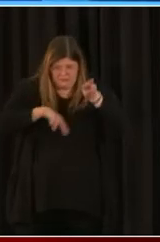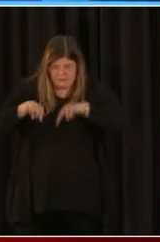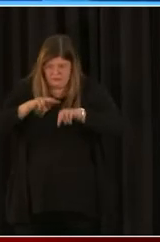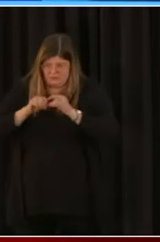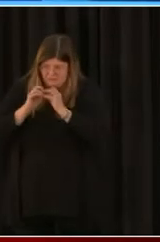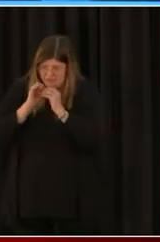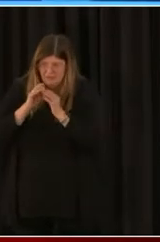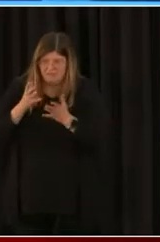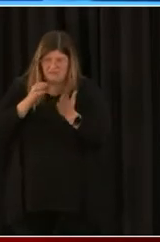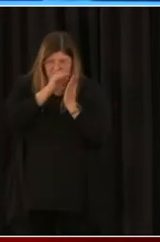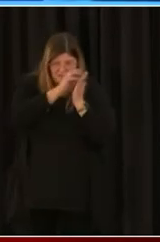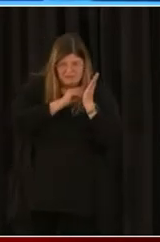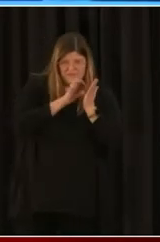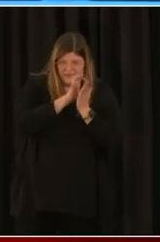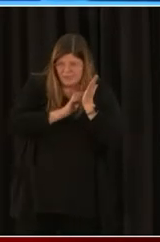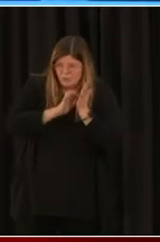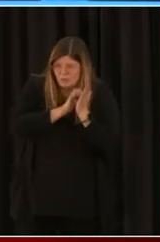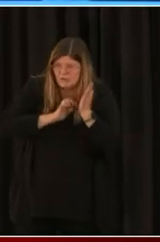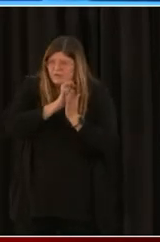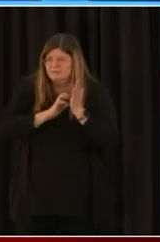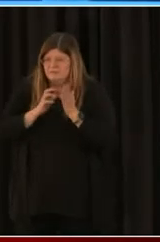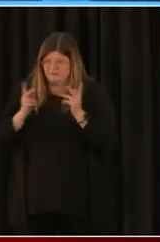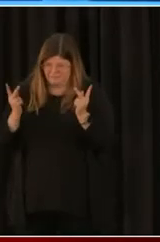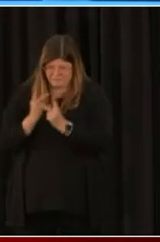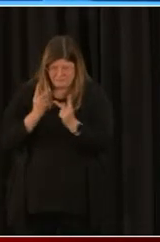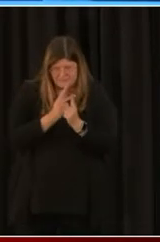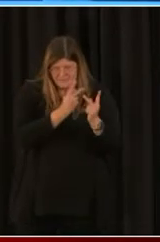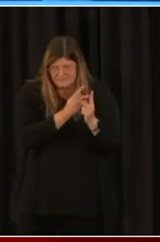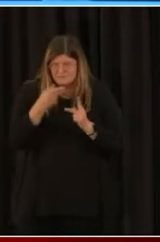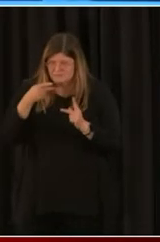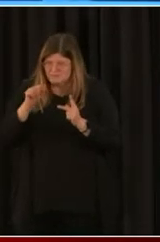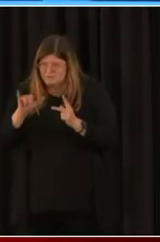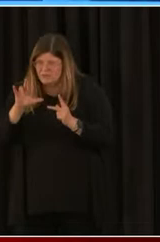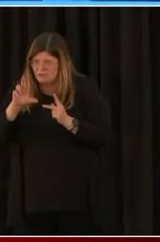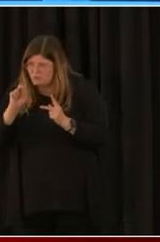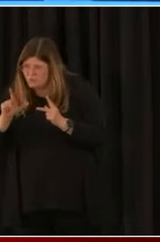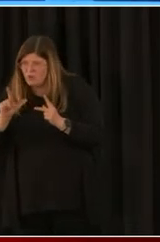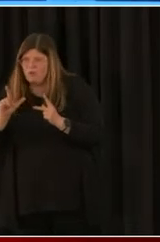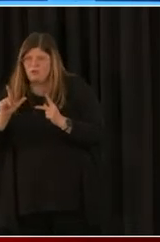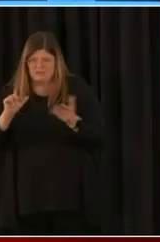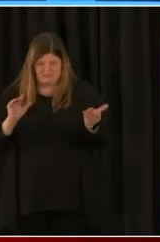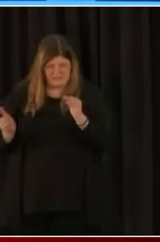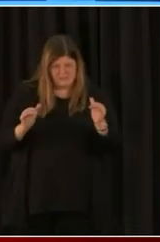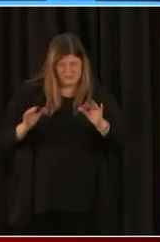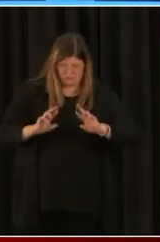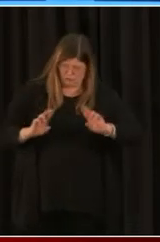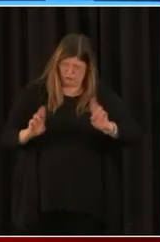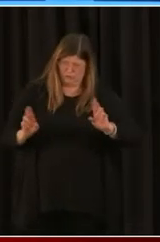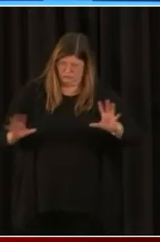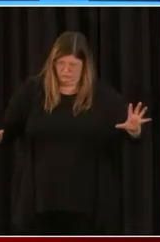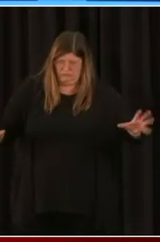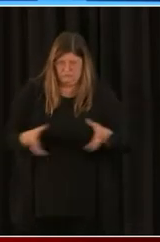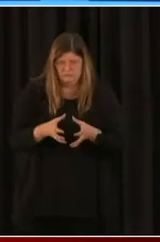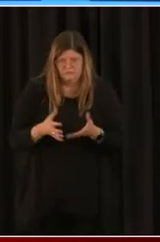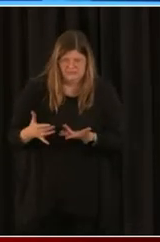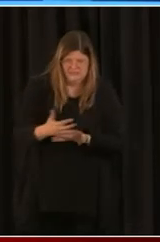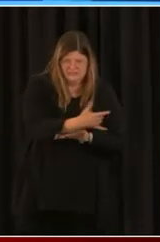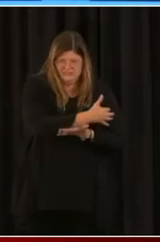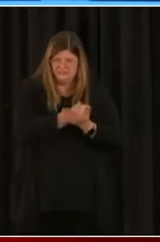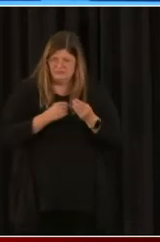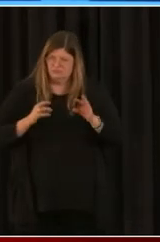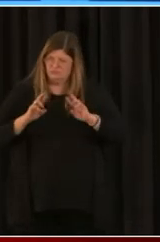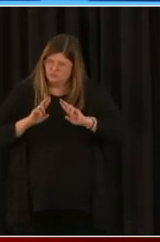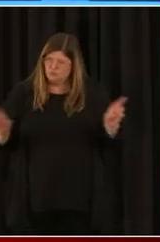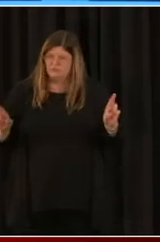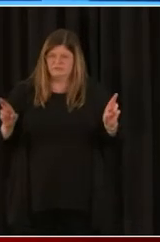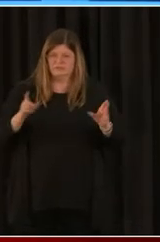estimate your payroll to be. So that is probably the most important thing for you right now. So what are we doing?